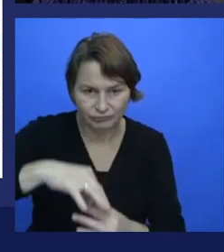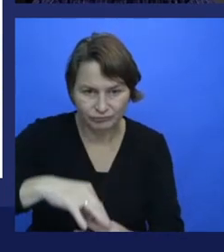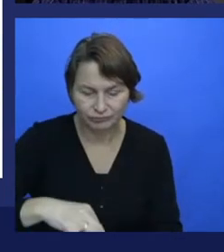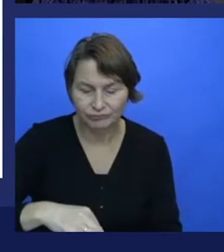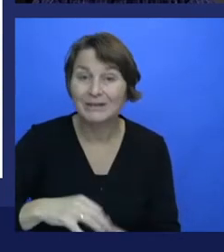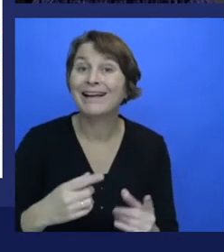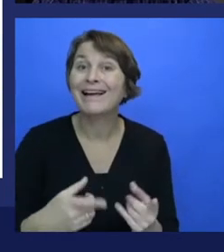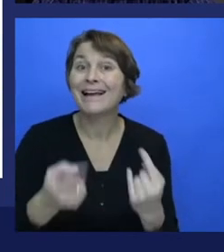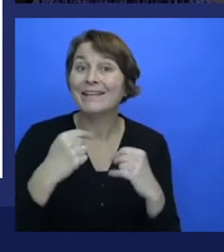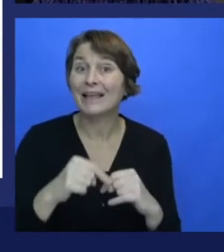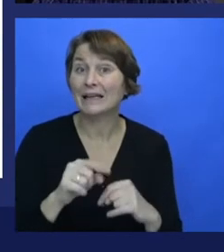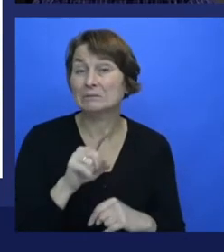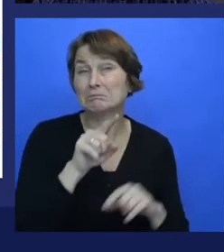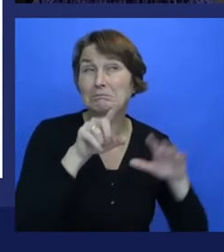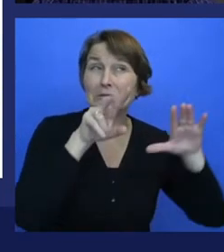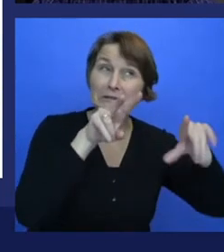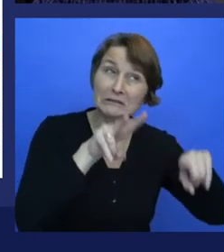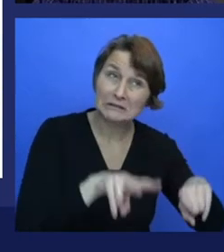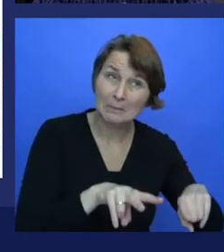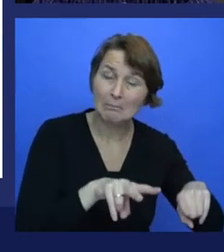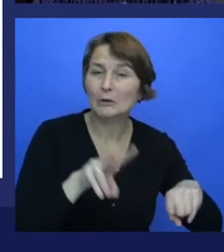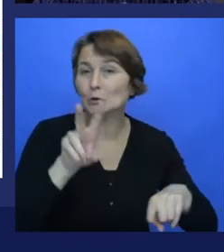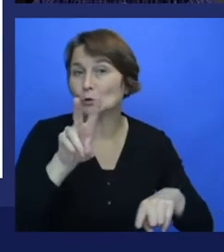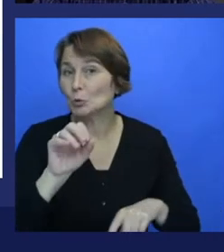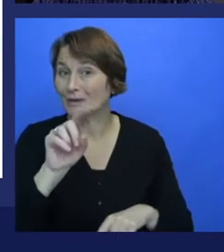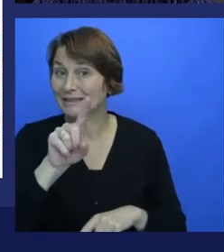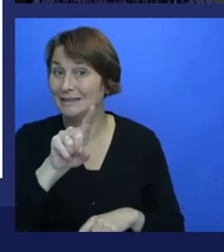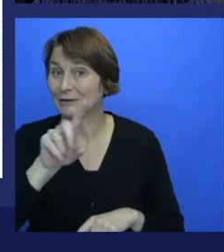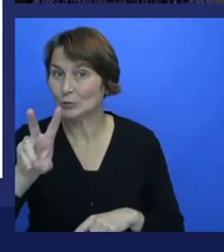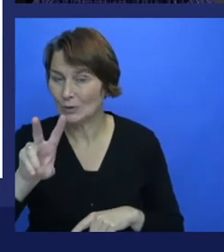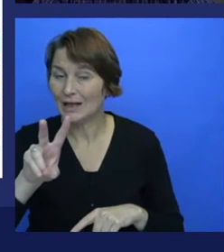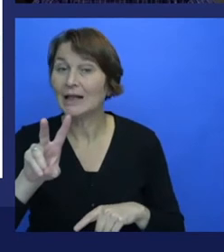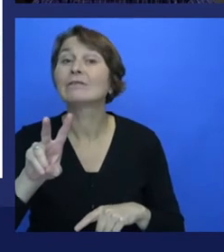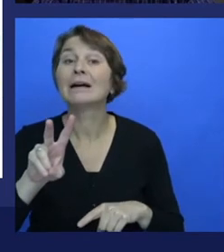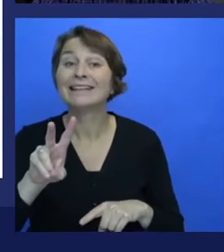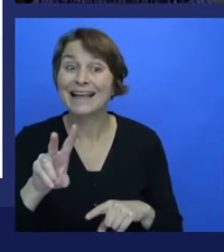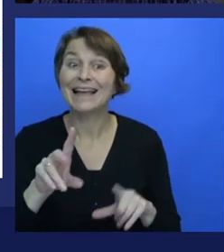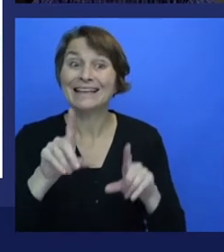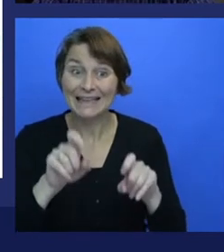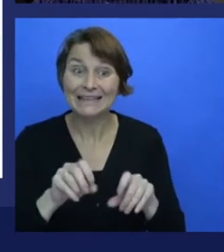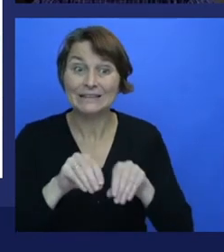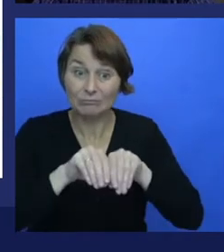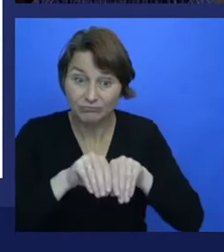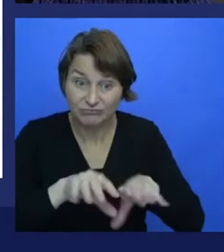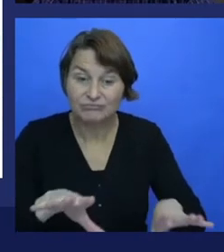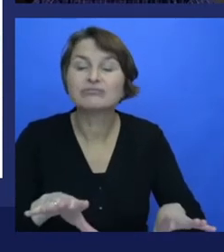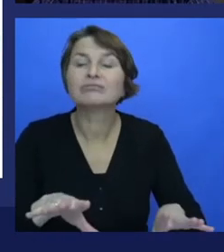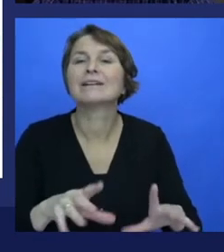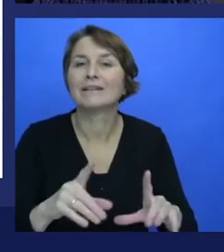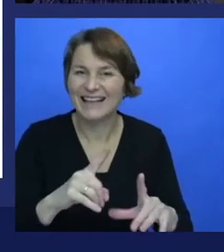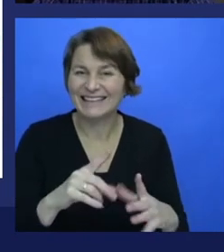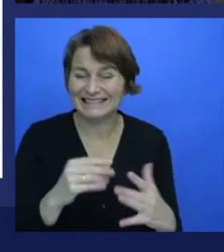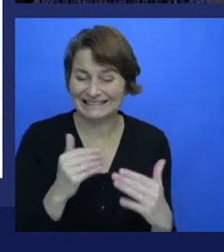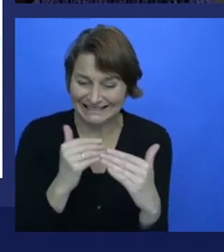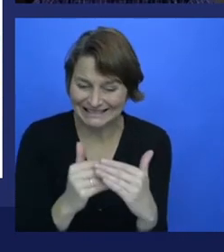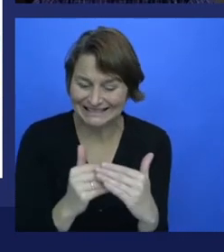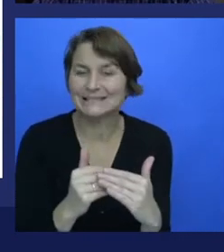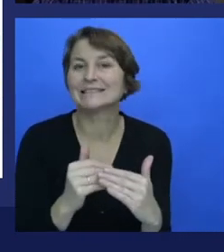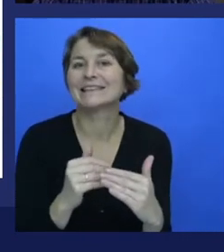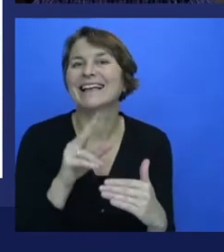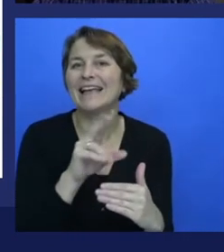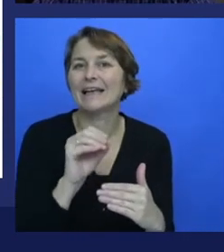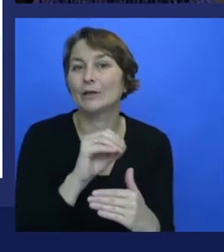attempt during the contest got an 84% result. By 2015, it was 100%.